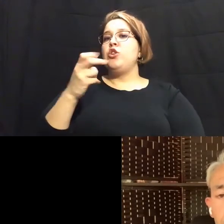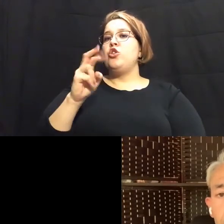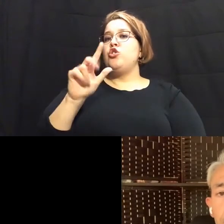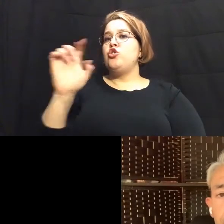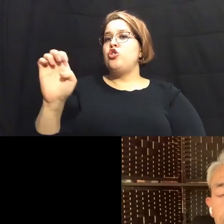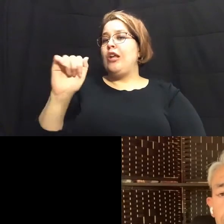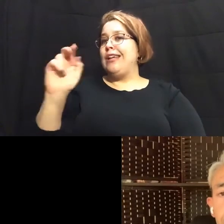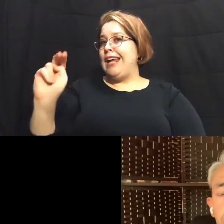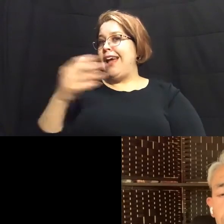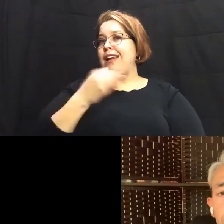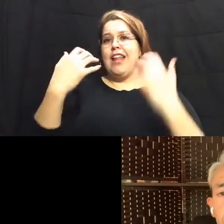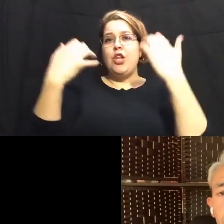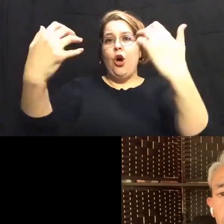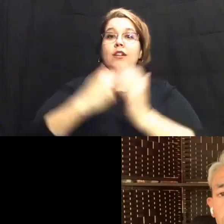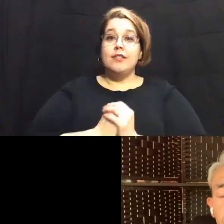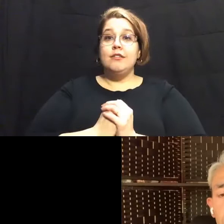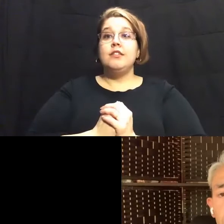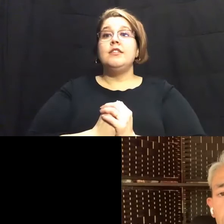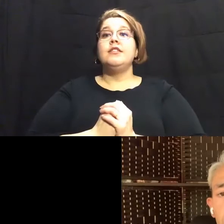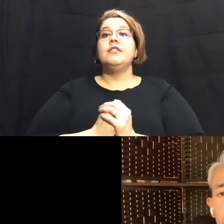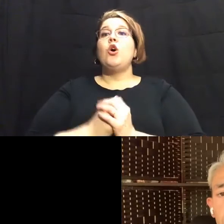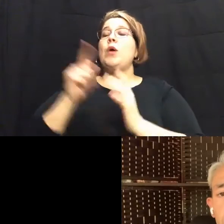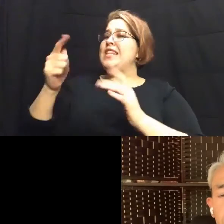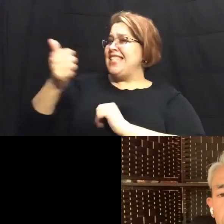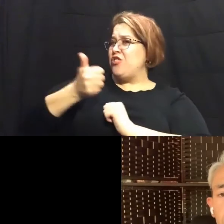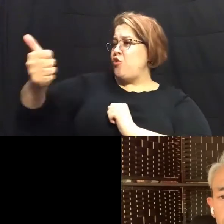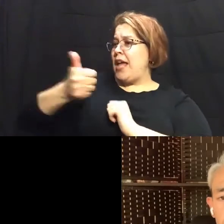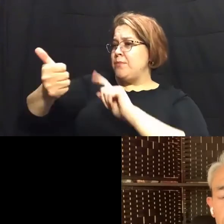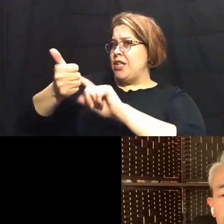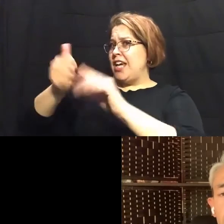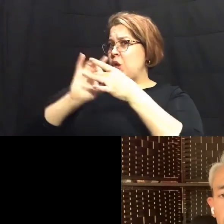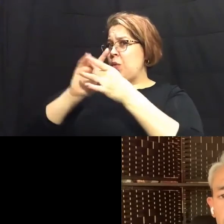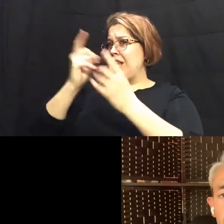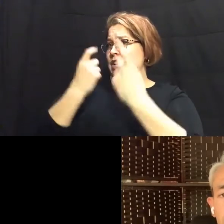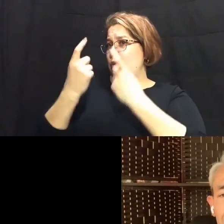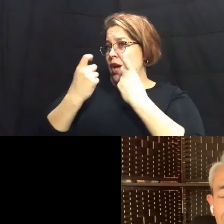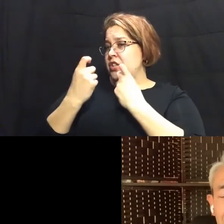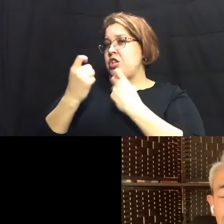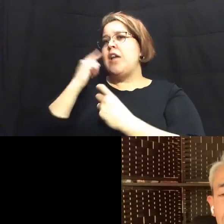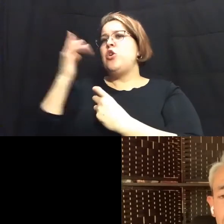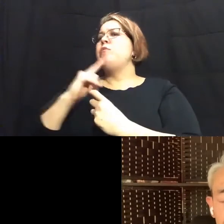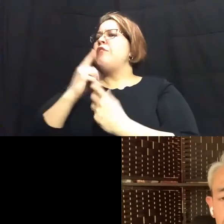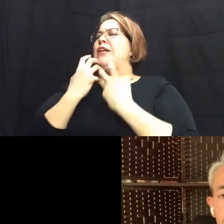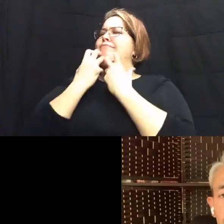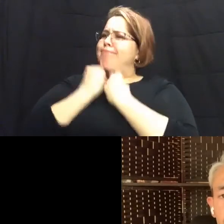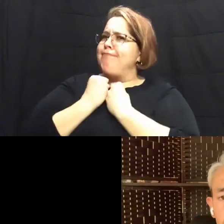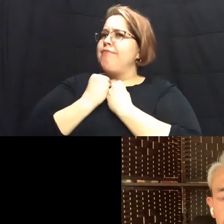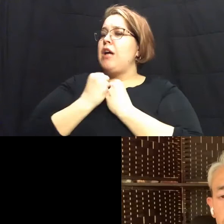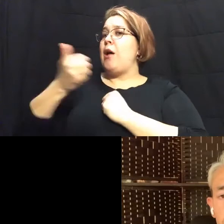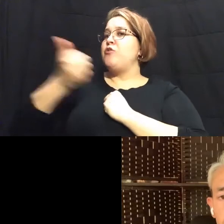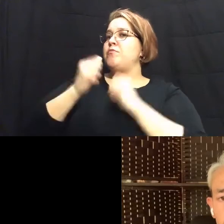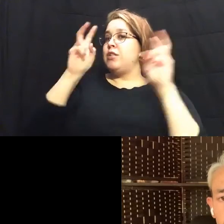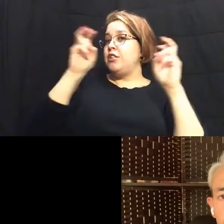um how will you make this is a transportation question i know you've been very passionate about transportation issues